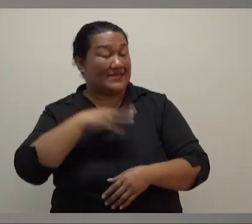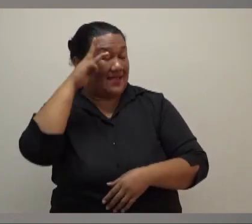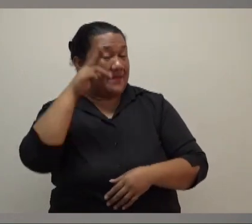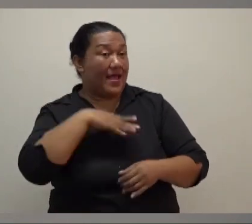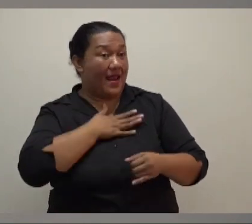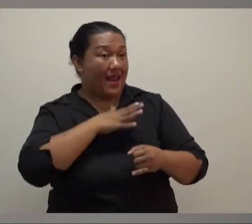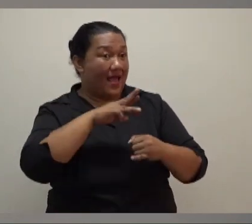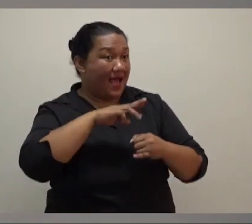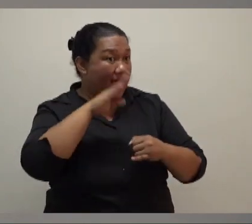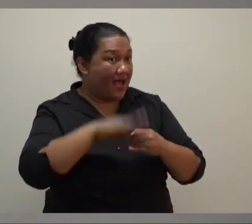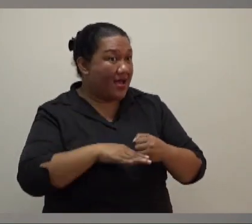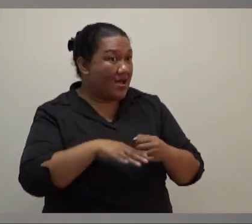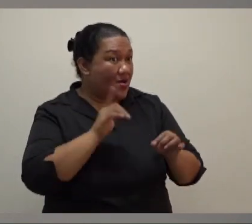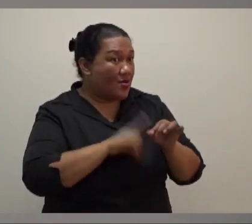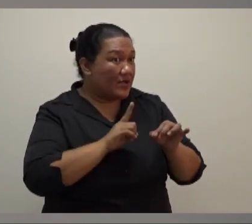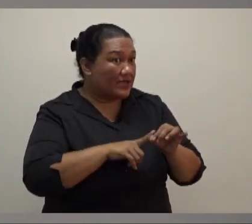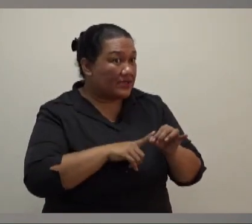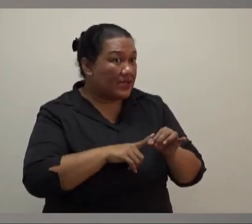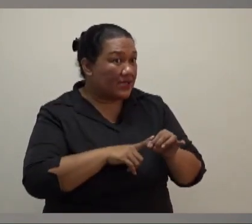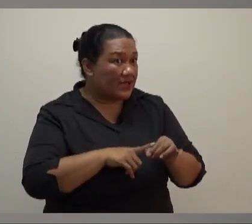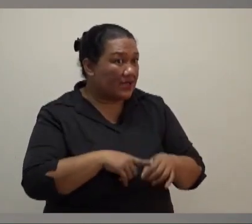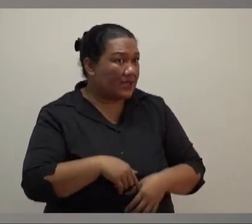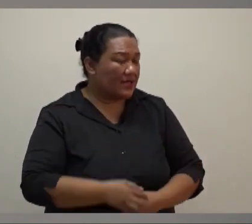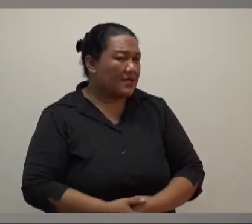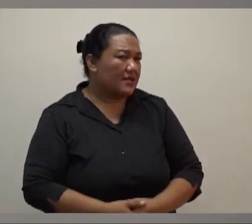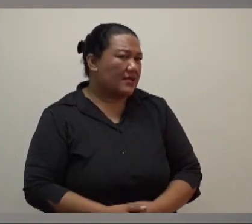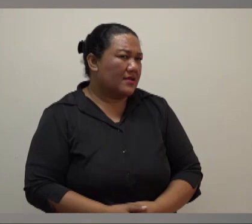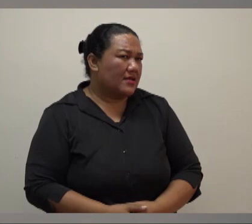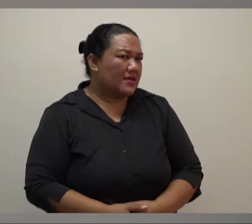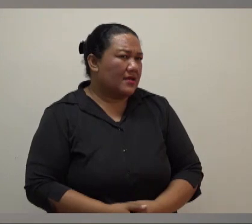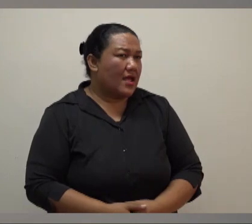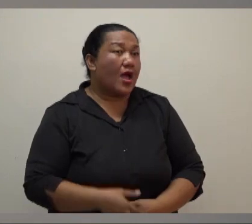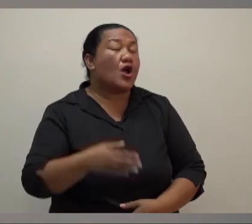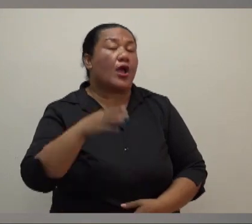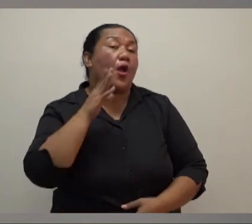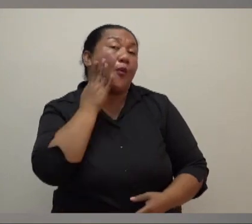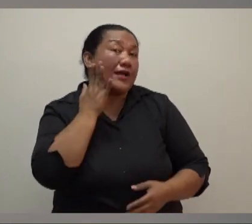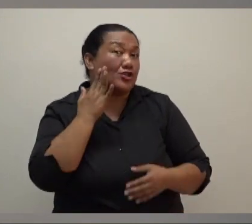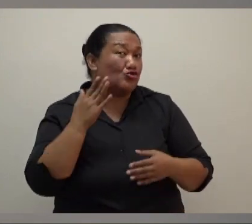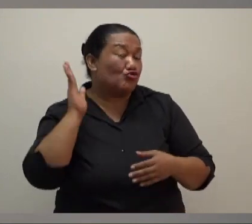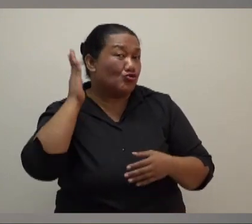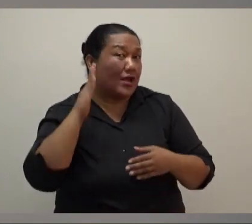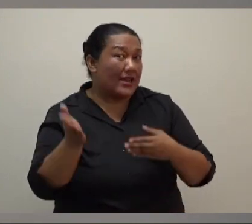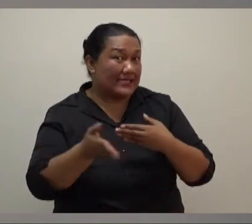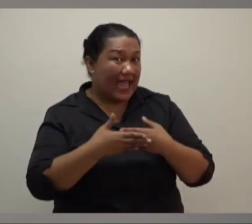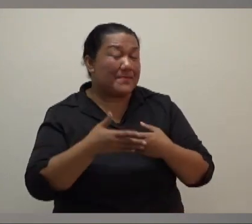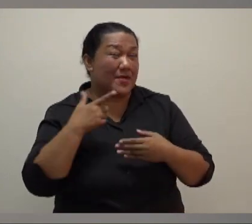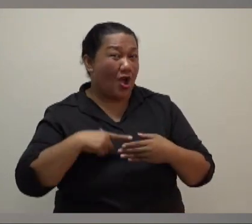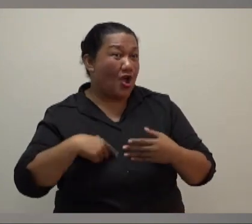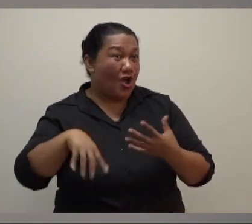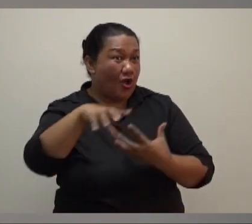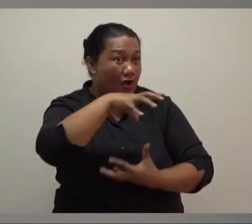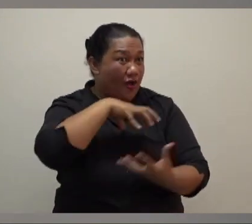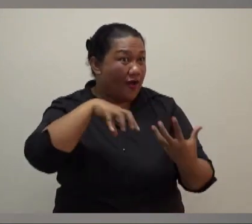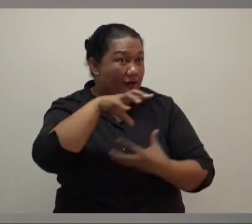Agnid Dostig has been saying that teachers should not have been told to go back to school while the schools were shut because of the cyclone. Can I be able